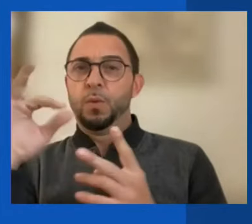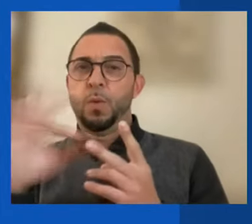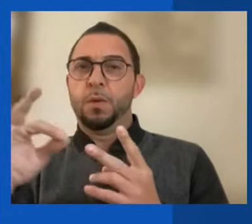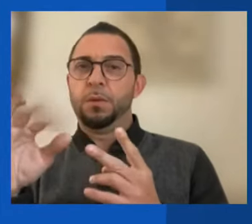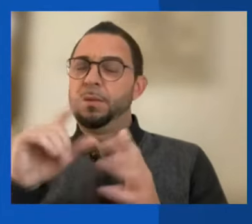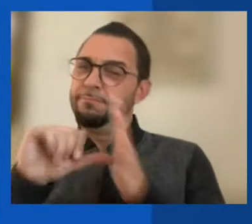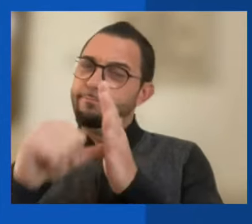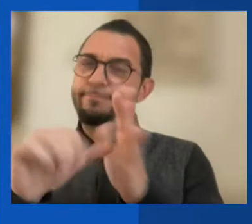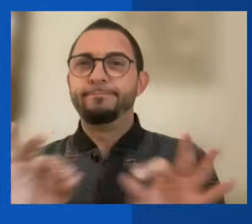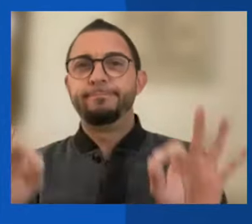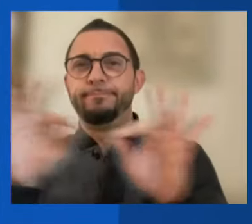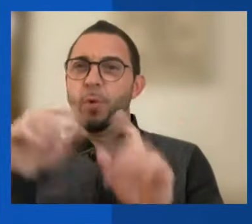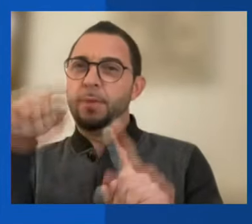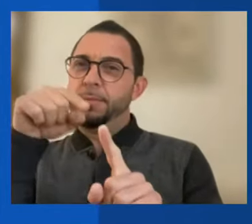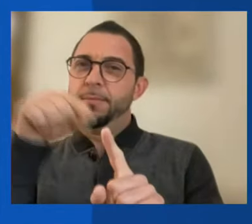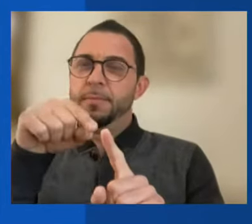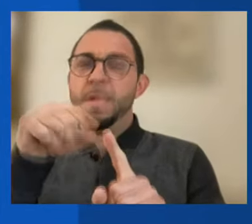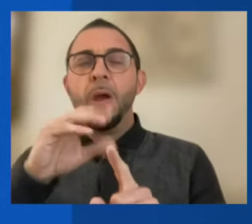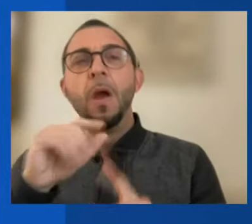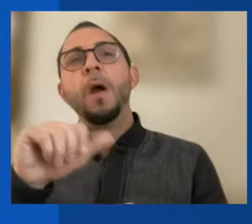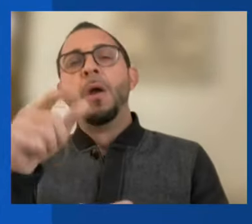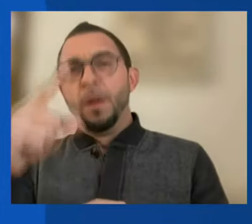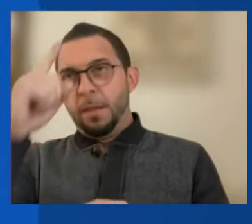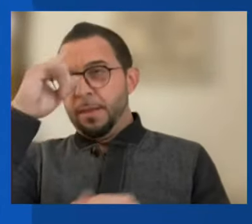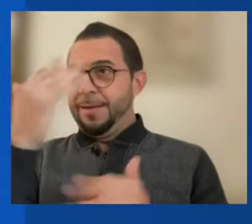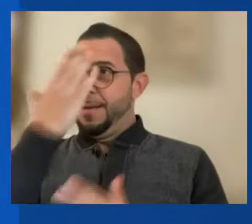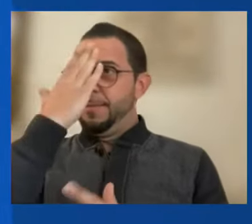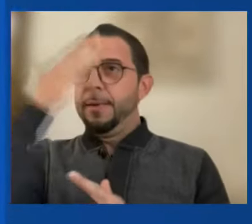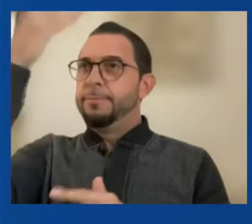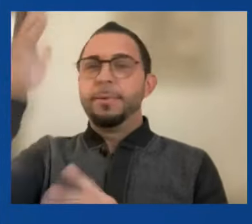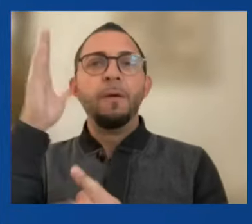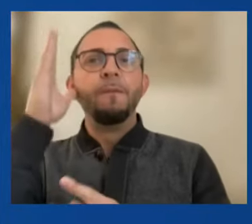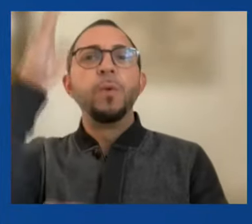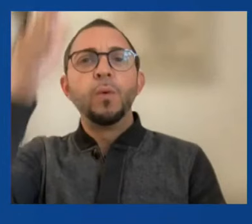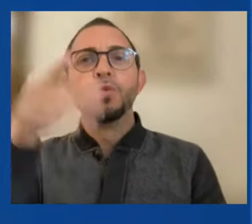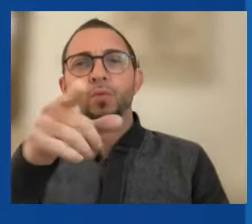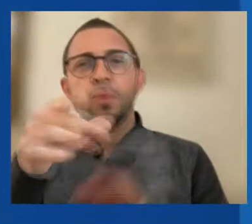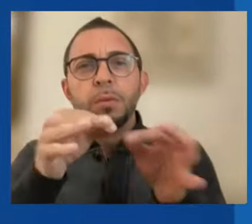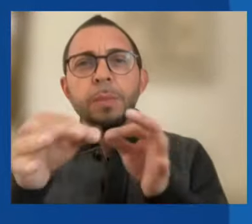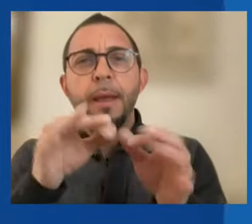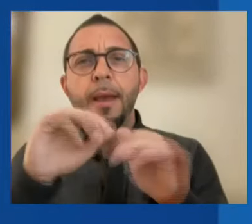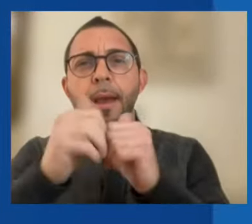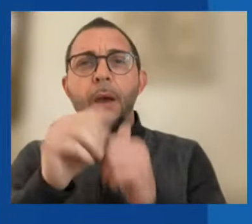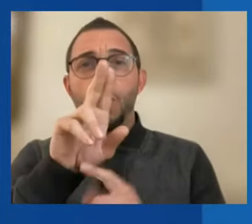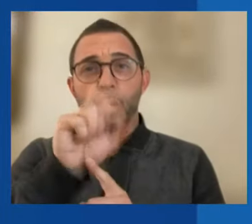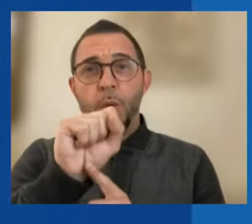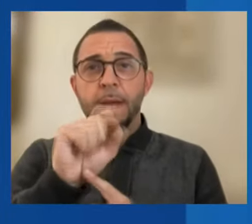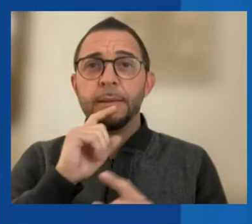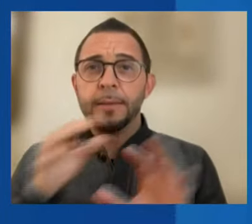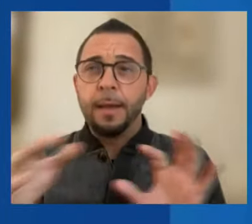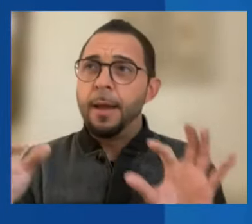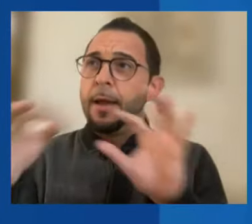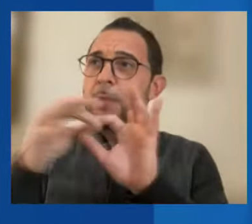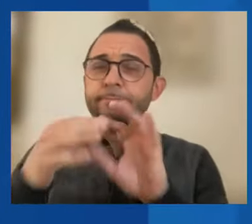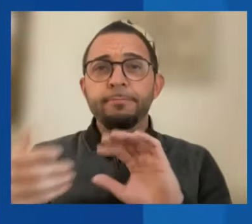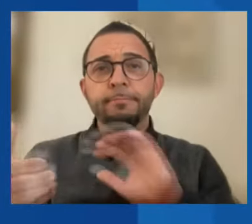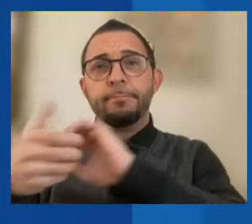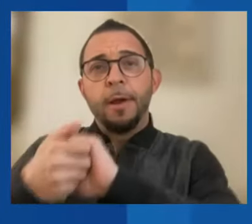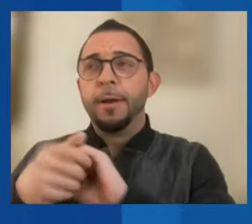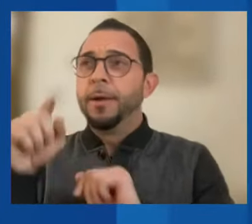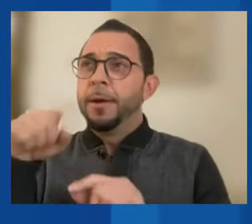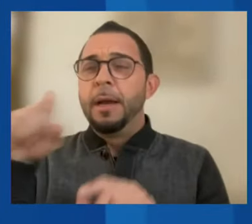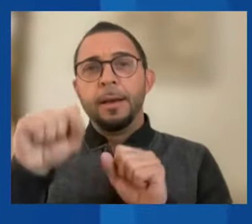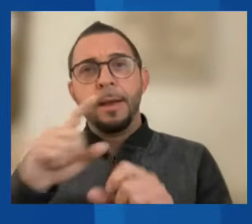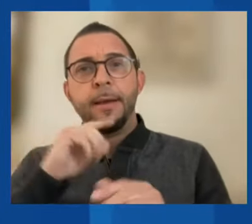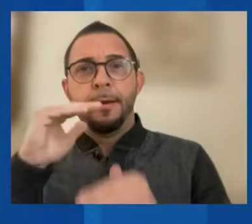asked us to think beyond today. You explained how the United States, in coordination with partners and allies, can build a stronger global